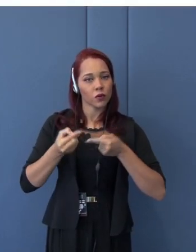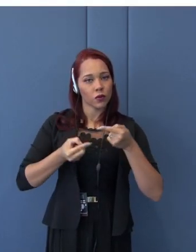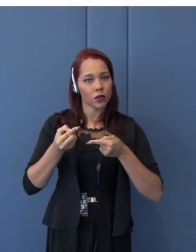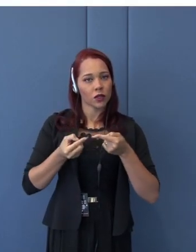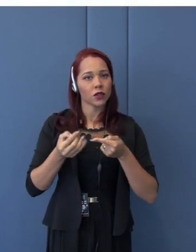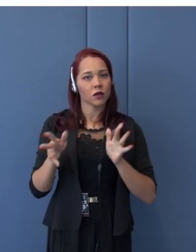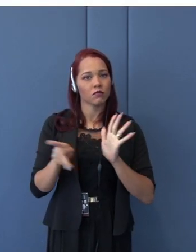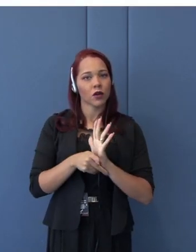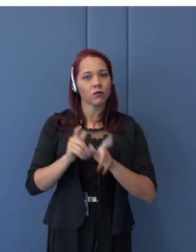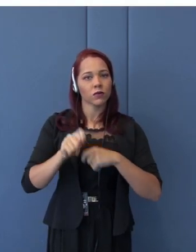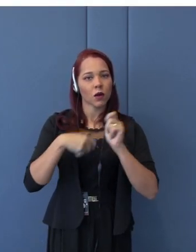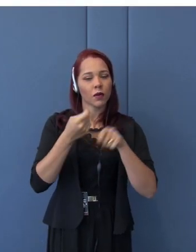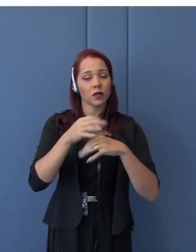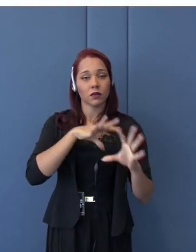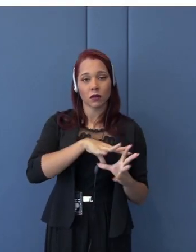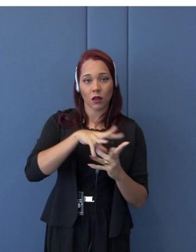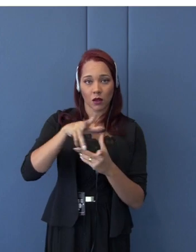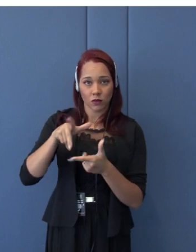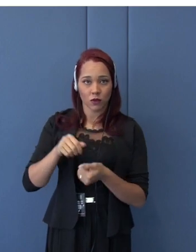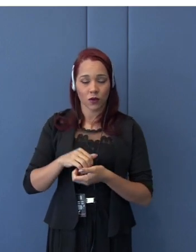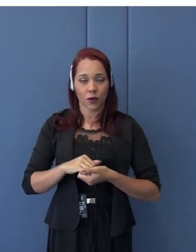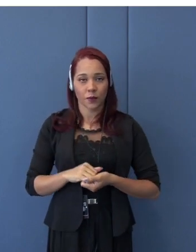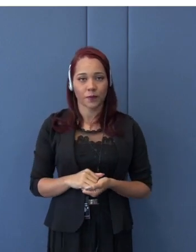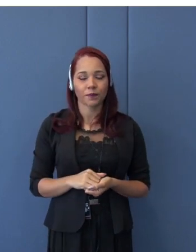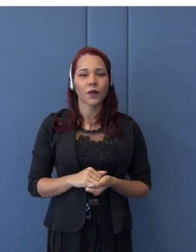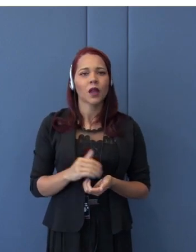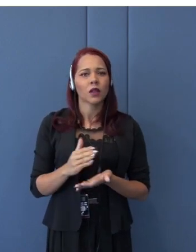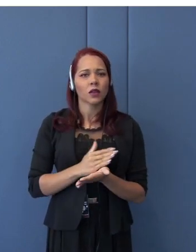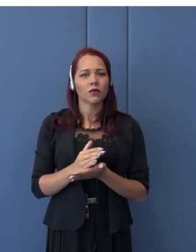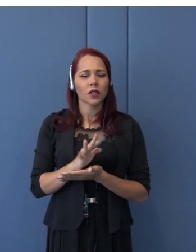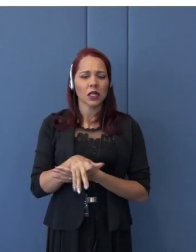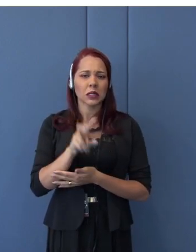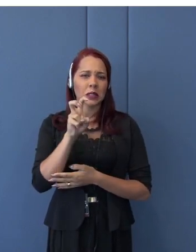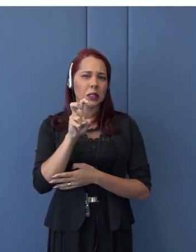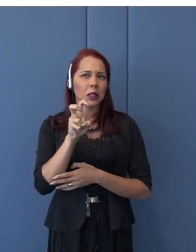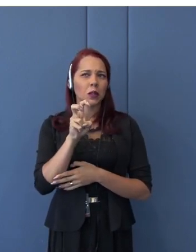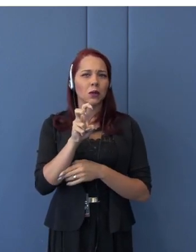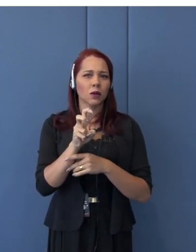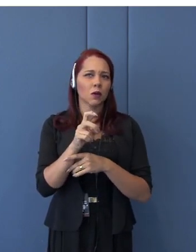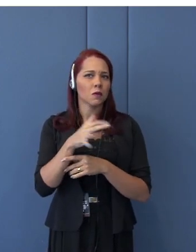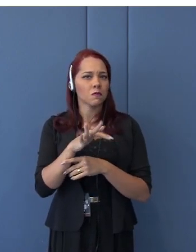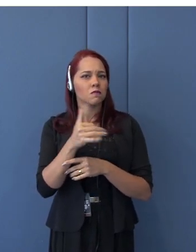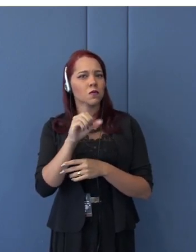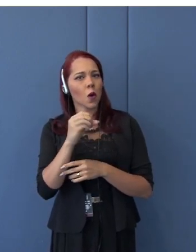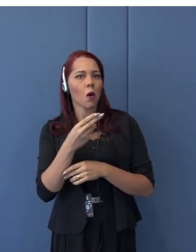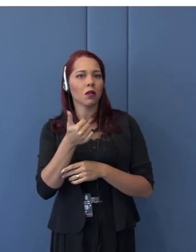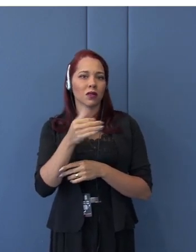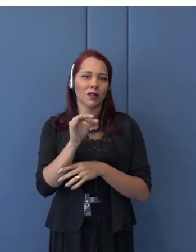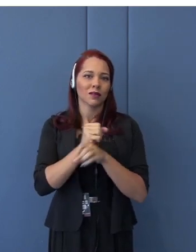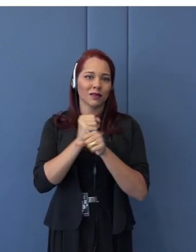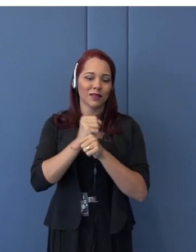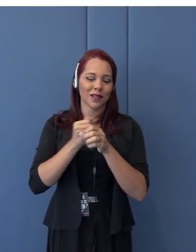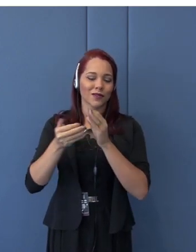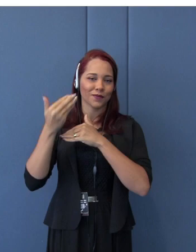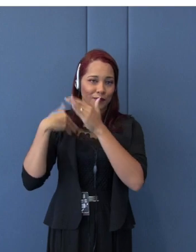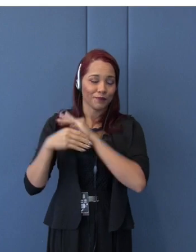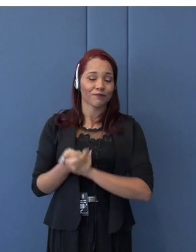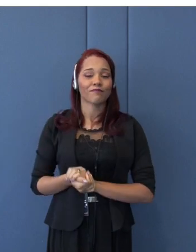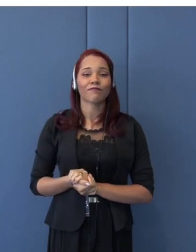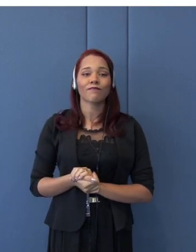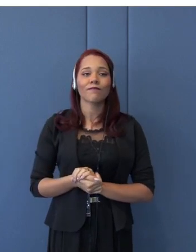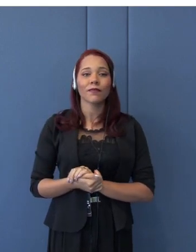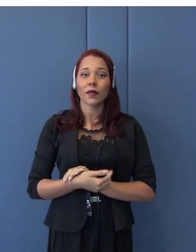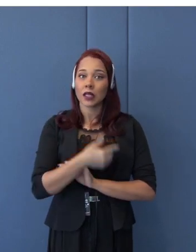five to ten years or so. So, the second part is precisely